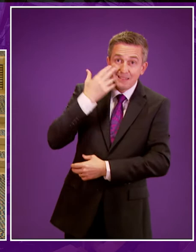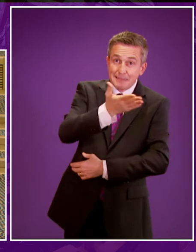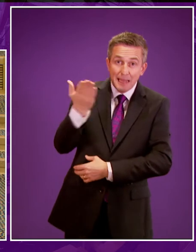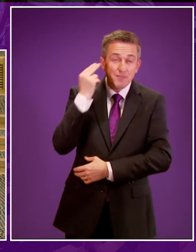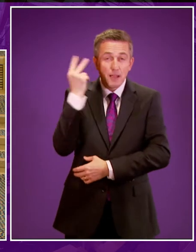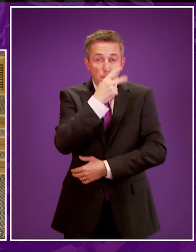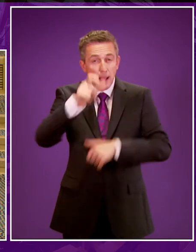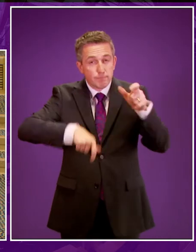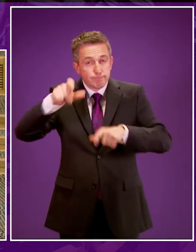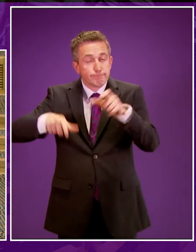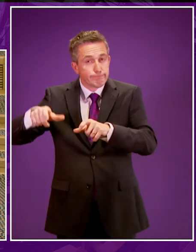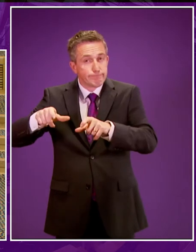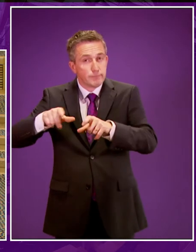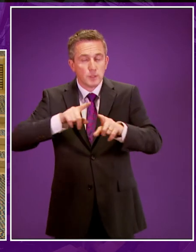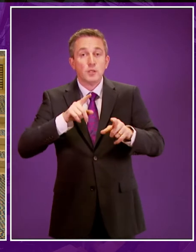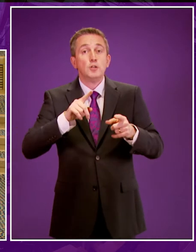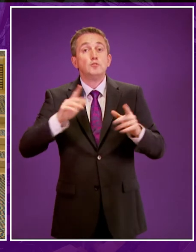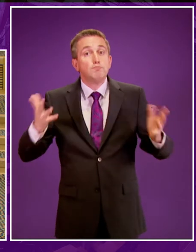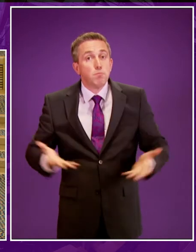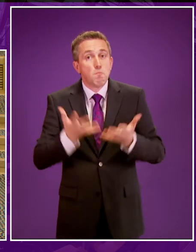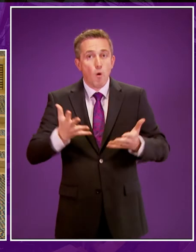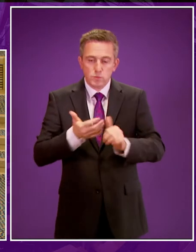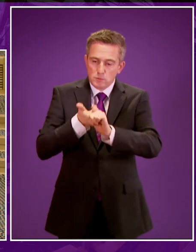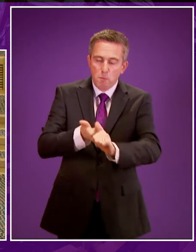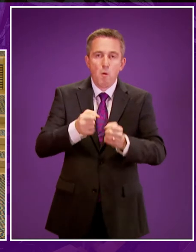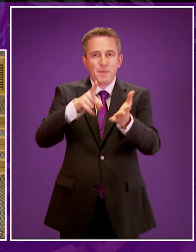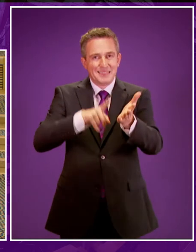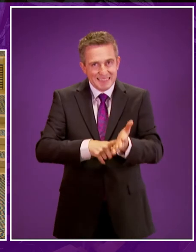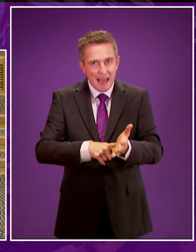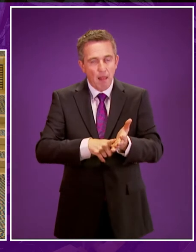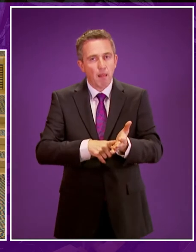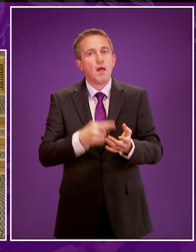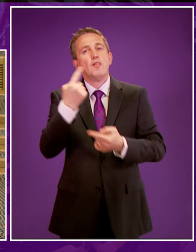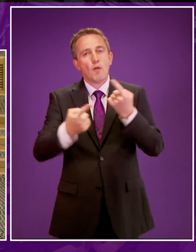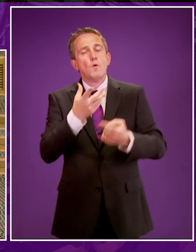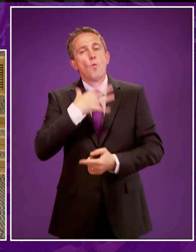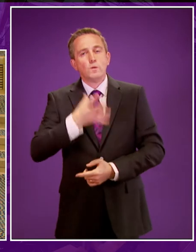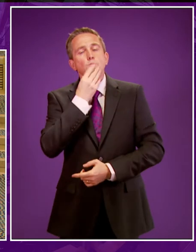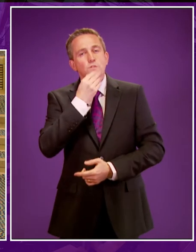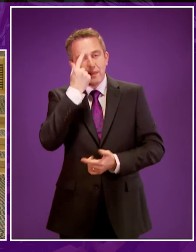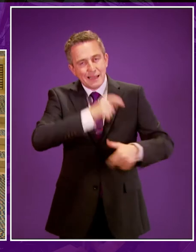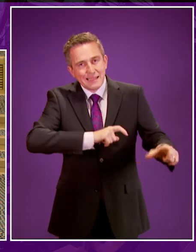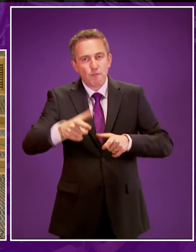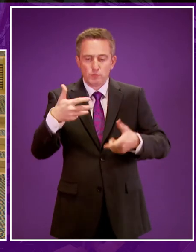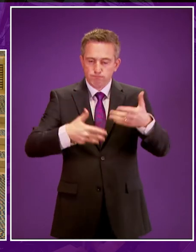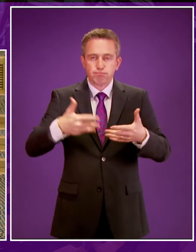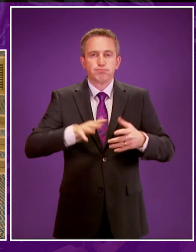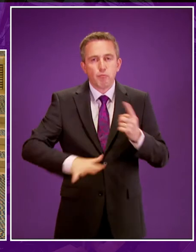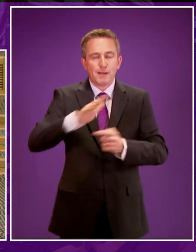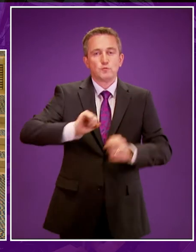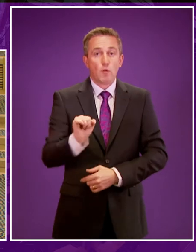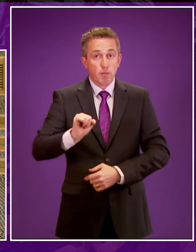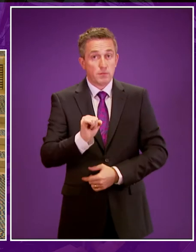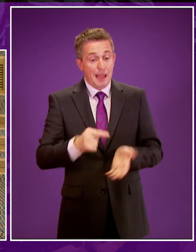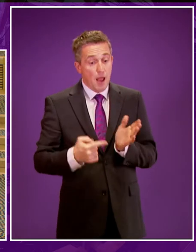BSL users to promote and support BSL and all those who use it. Presenting Officer, I commend the BSL National